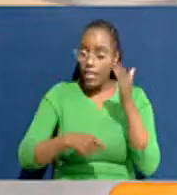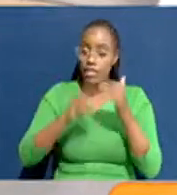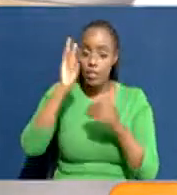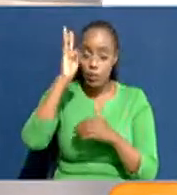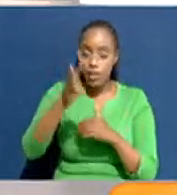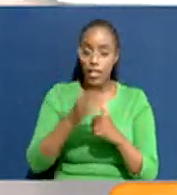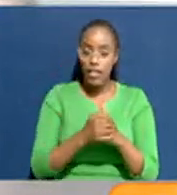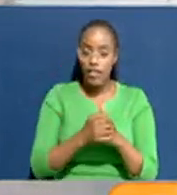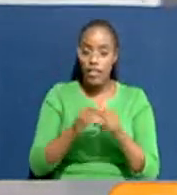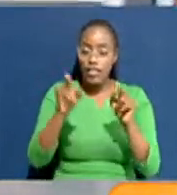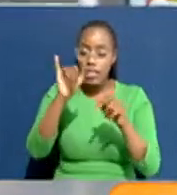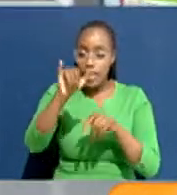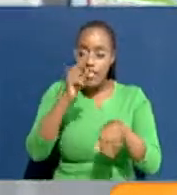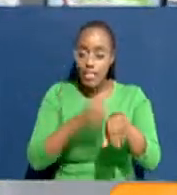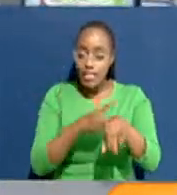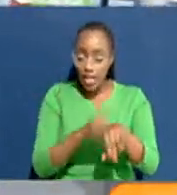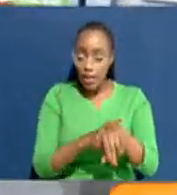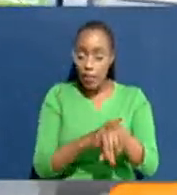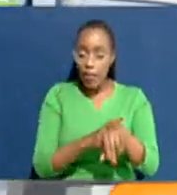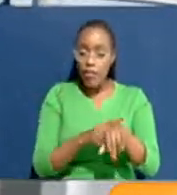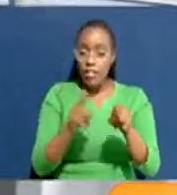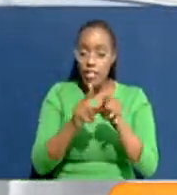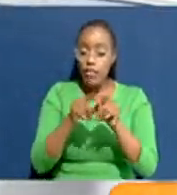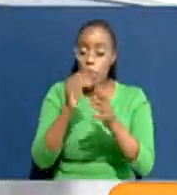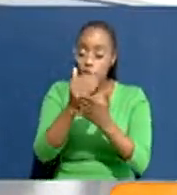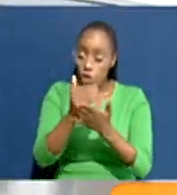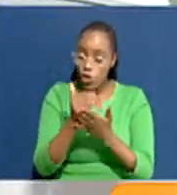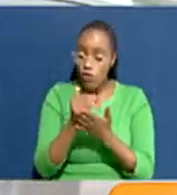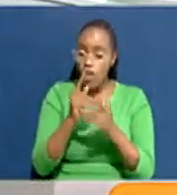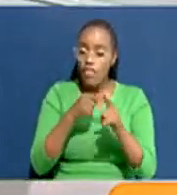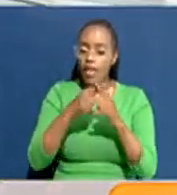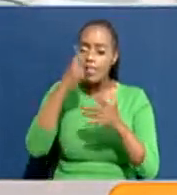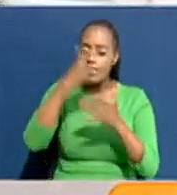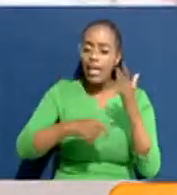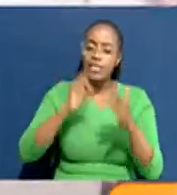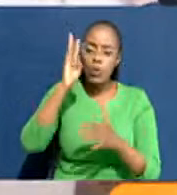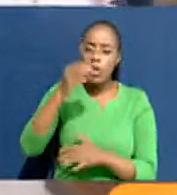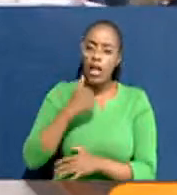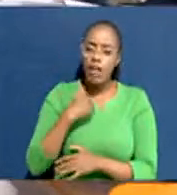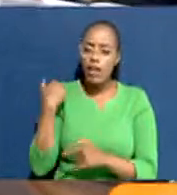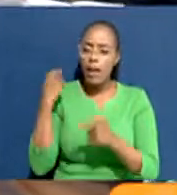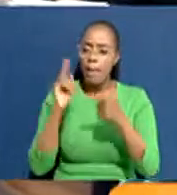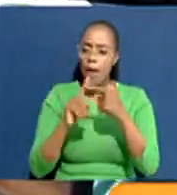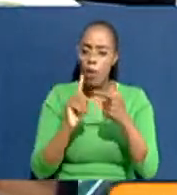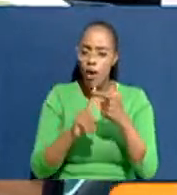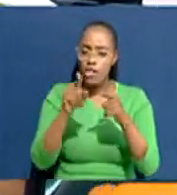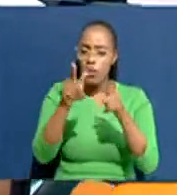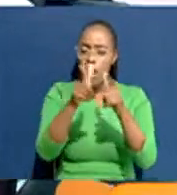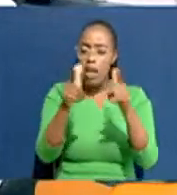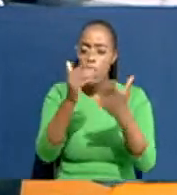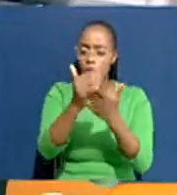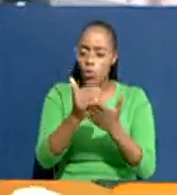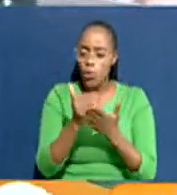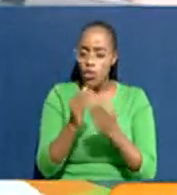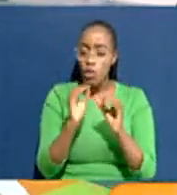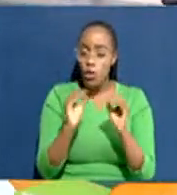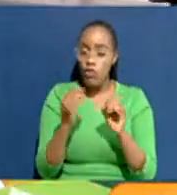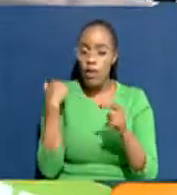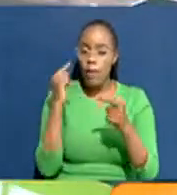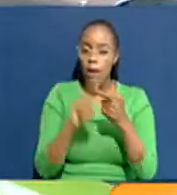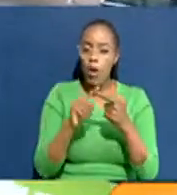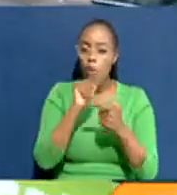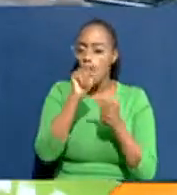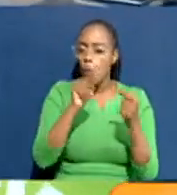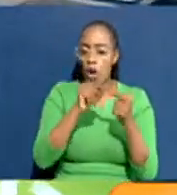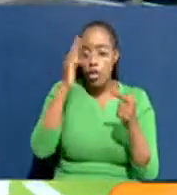Taxation at the time. At the time of withdrawal. the time of withdrawal. Okay. One is that you are not being allowed to withdraw. So, first of all, at what